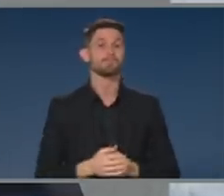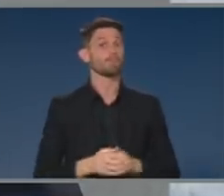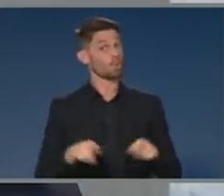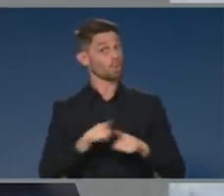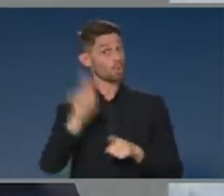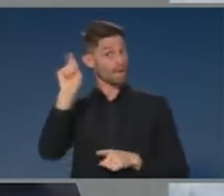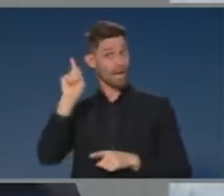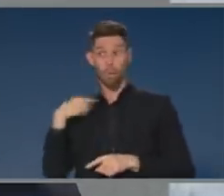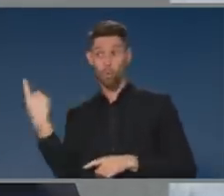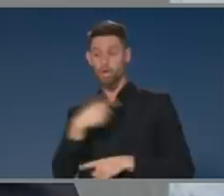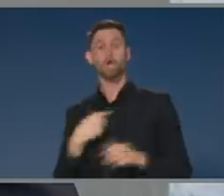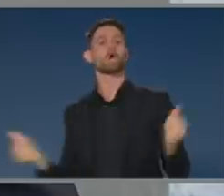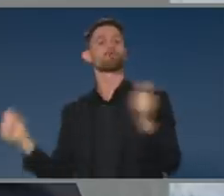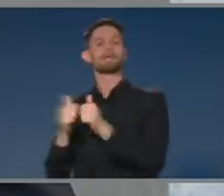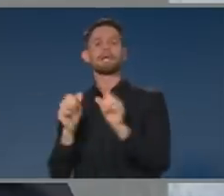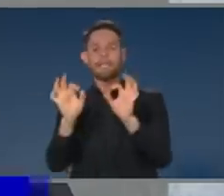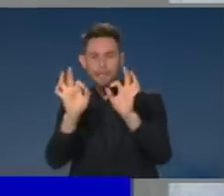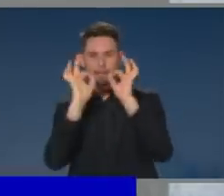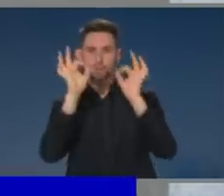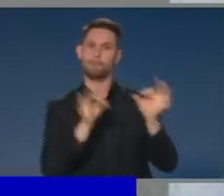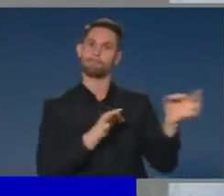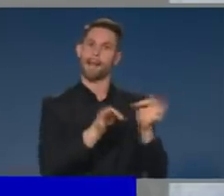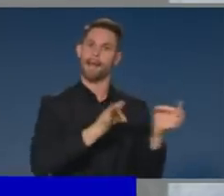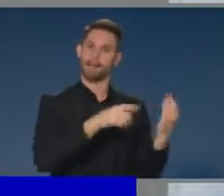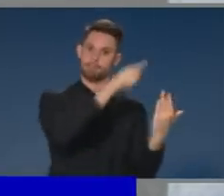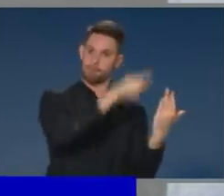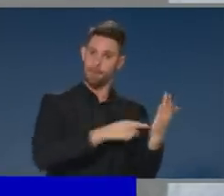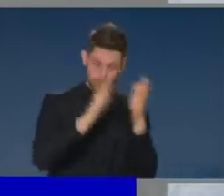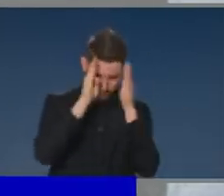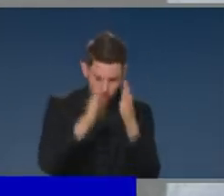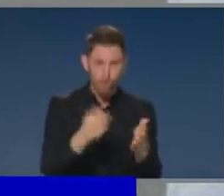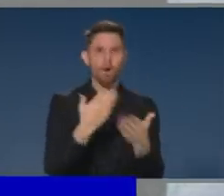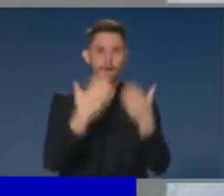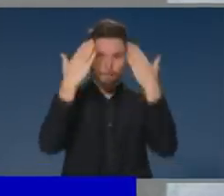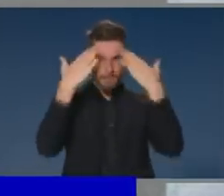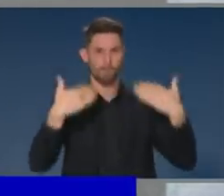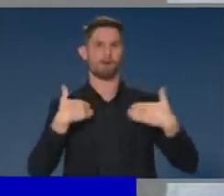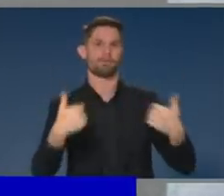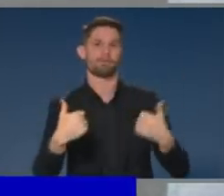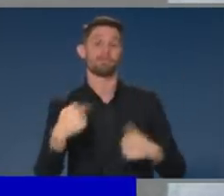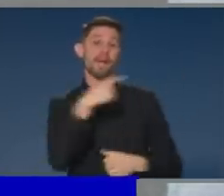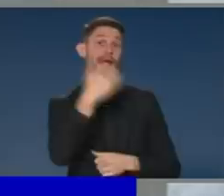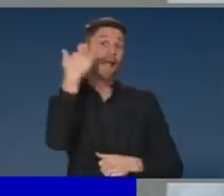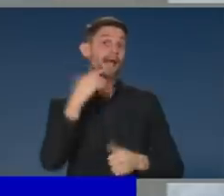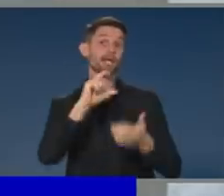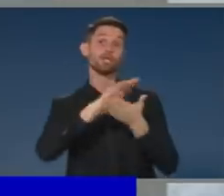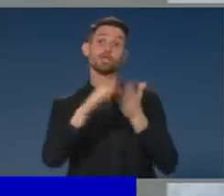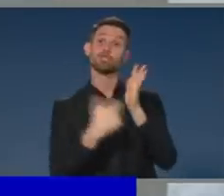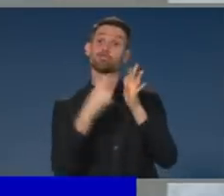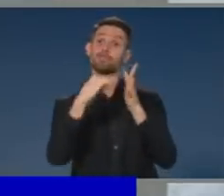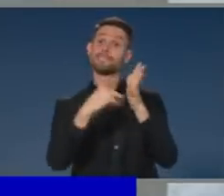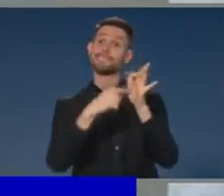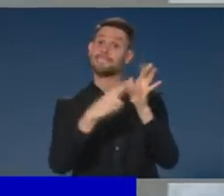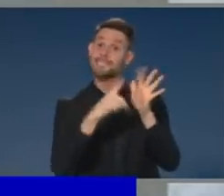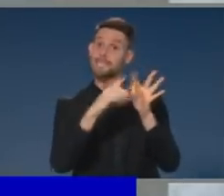Mental Health and Wellbeing Pandemic Response Plan, put together by Christine Morgan, working closely together with the states